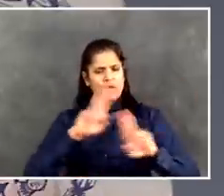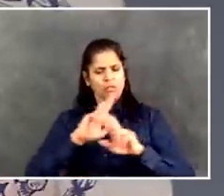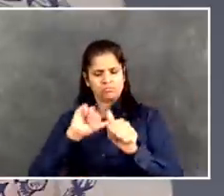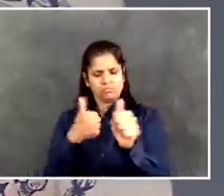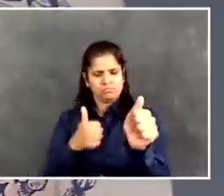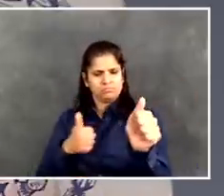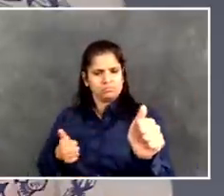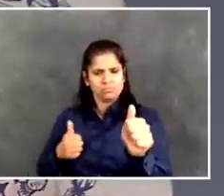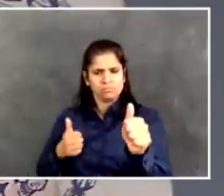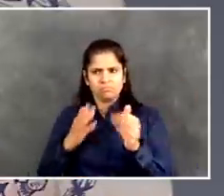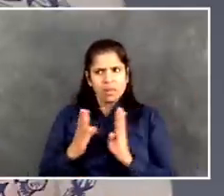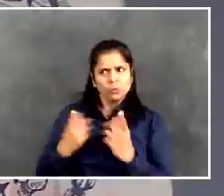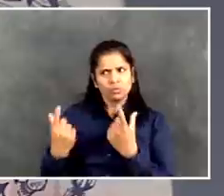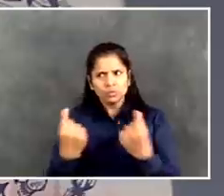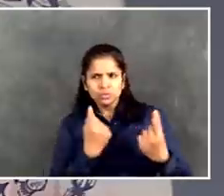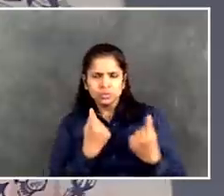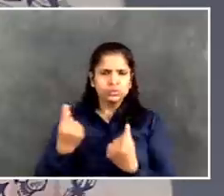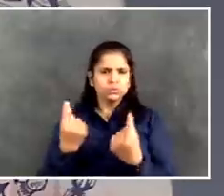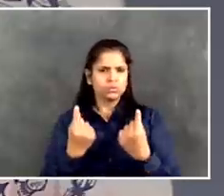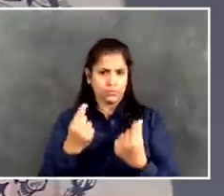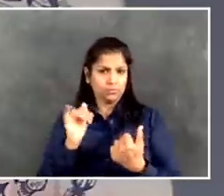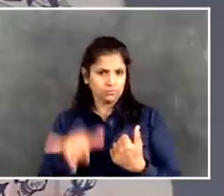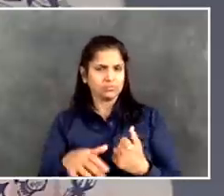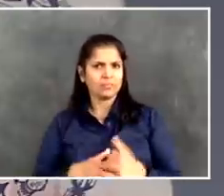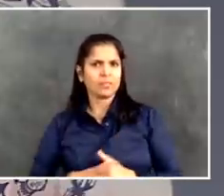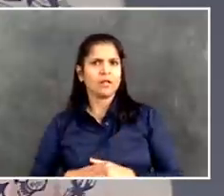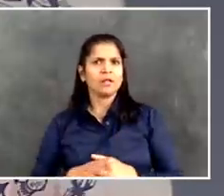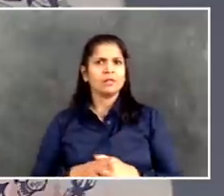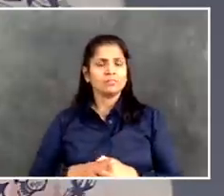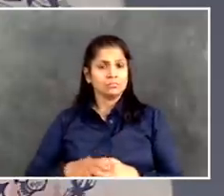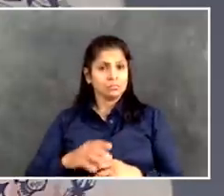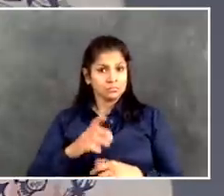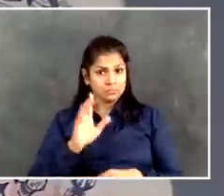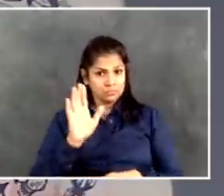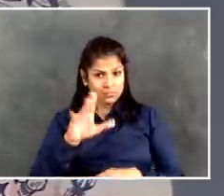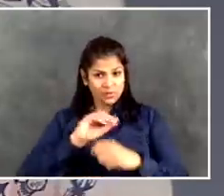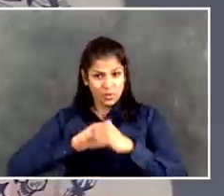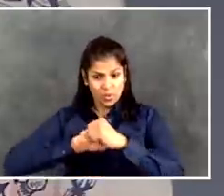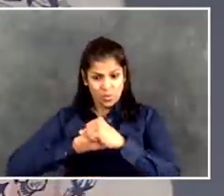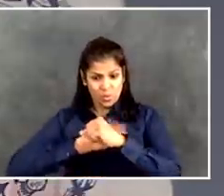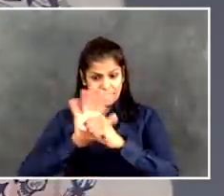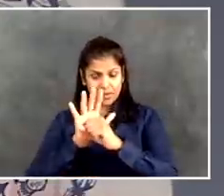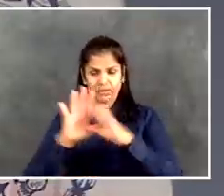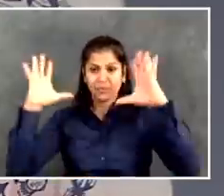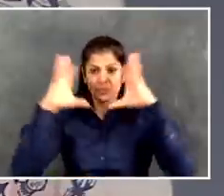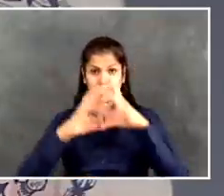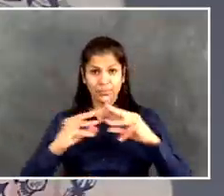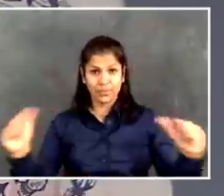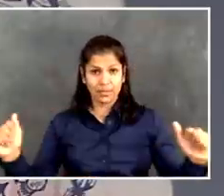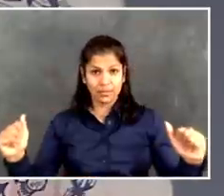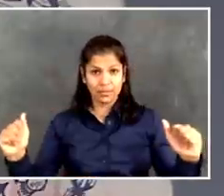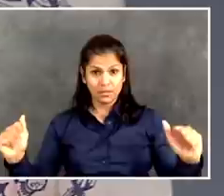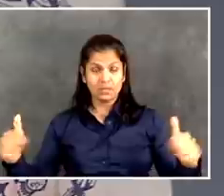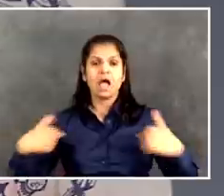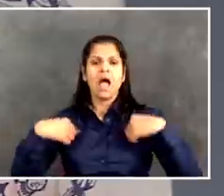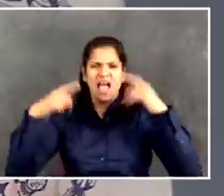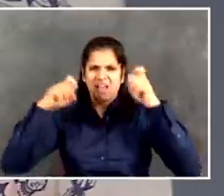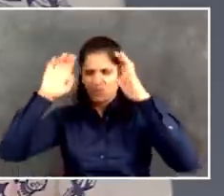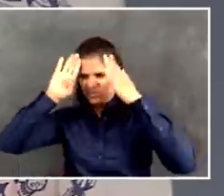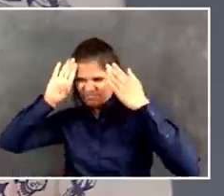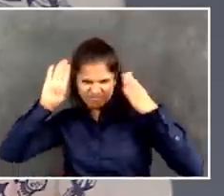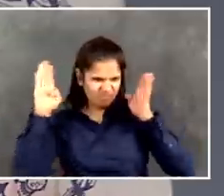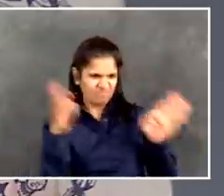reality going forward anyway. So we have to find more and more ways to attract people to mass transit,